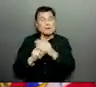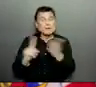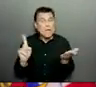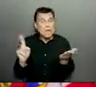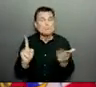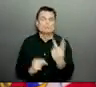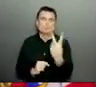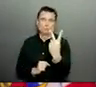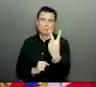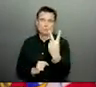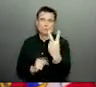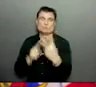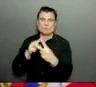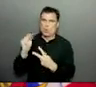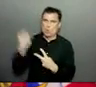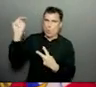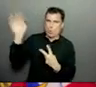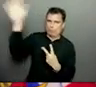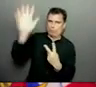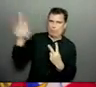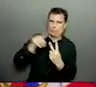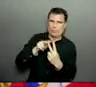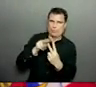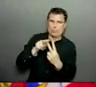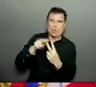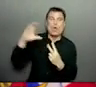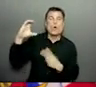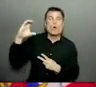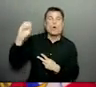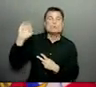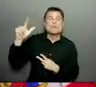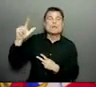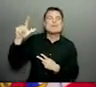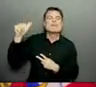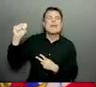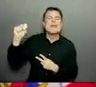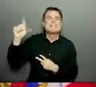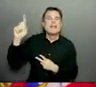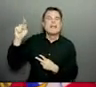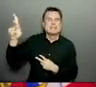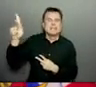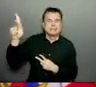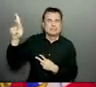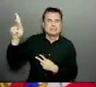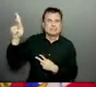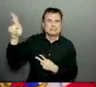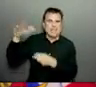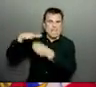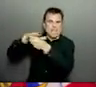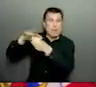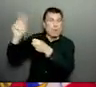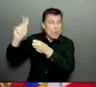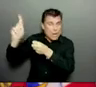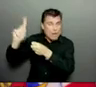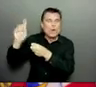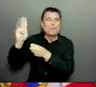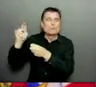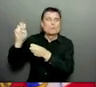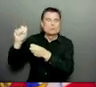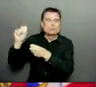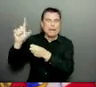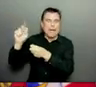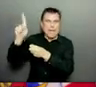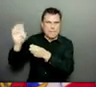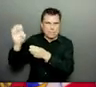link and with Pacific Atlantic Pipeline Corporation to address the issues that are occurring in the